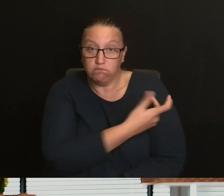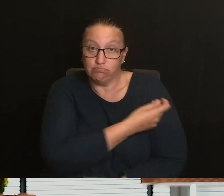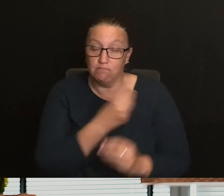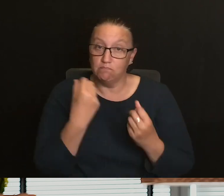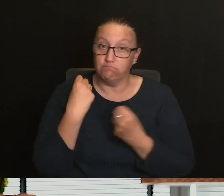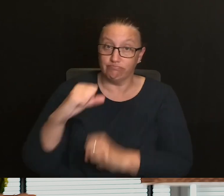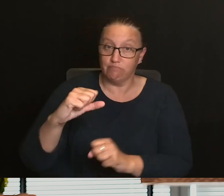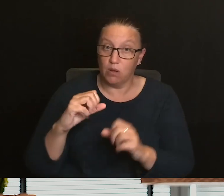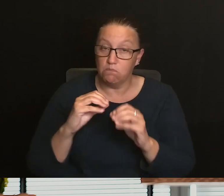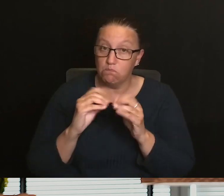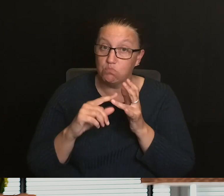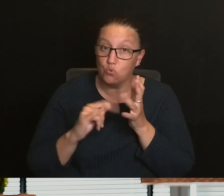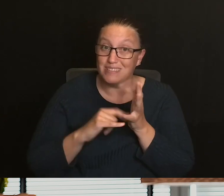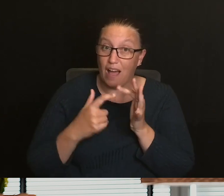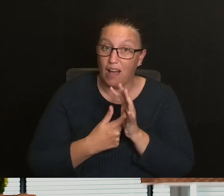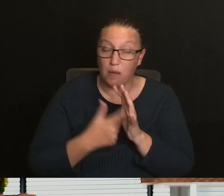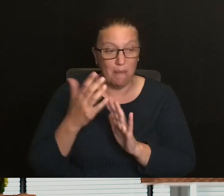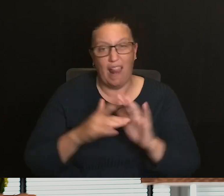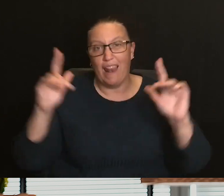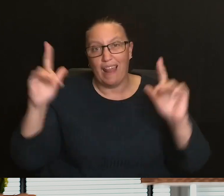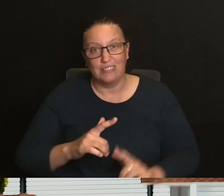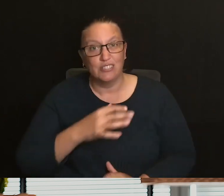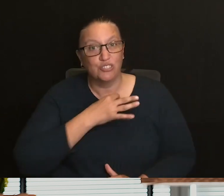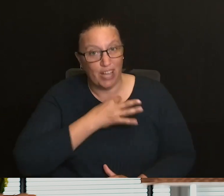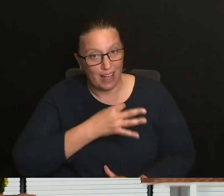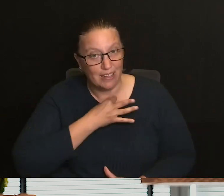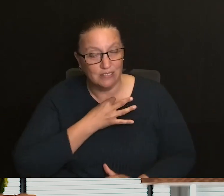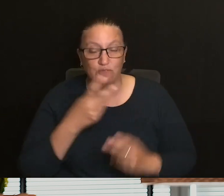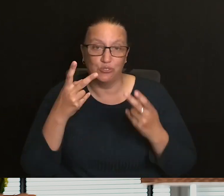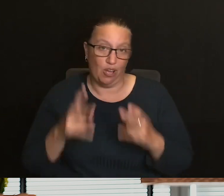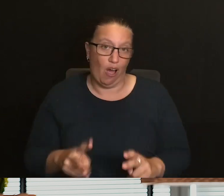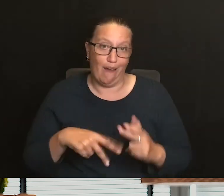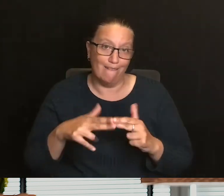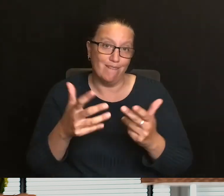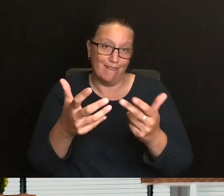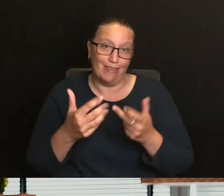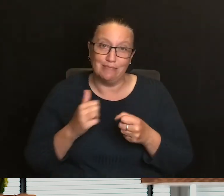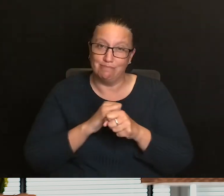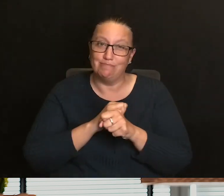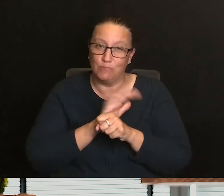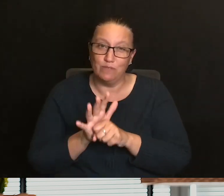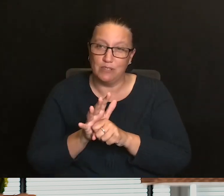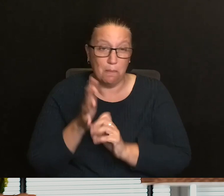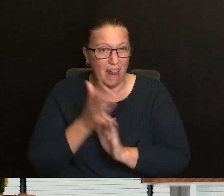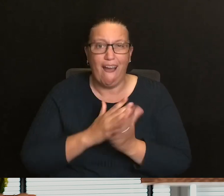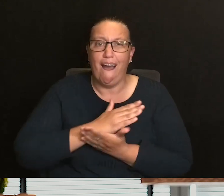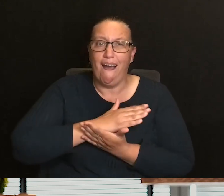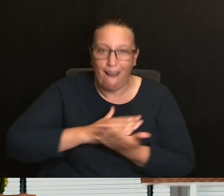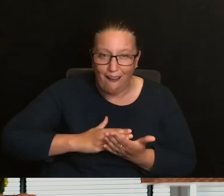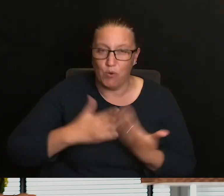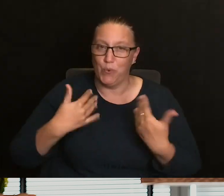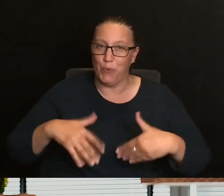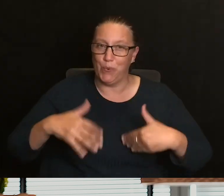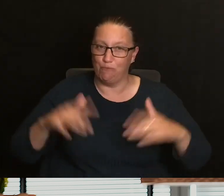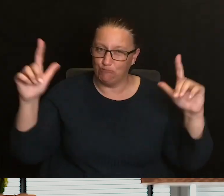death from COVID-19 by more than 50%. So if you're an older person or someone visiting or working with older people,